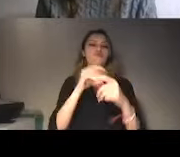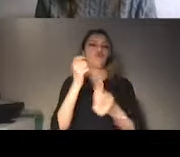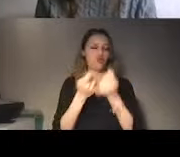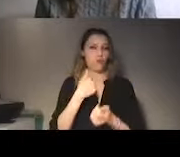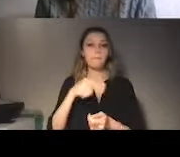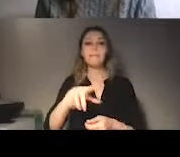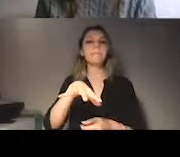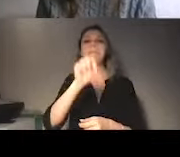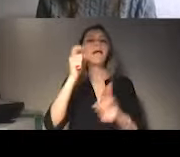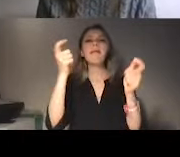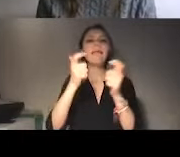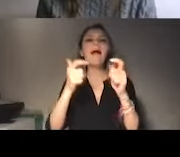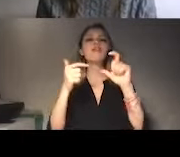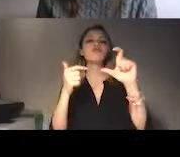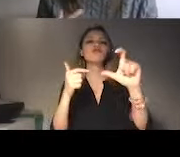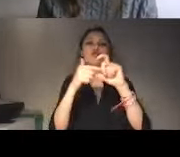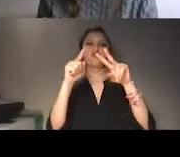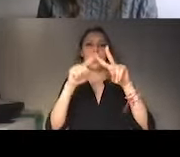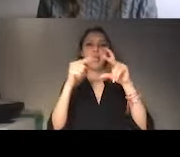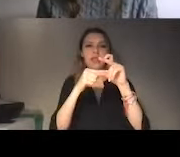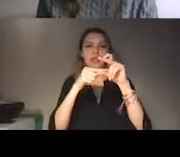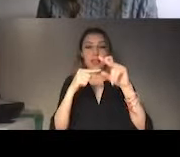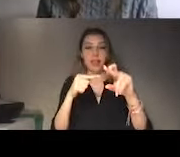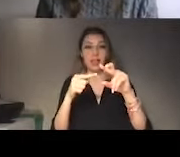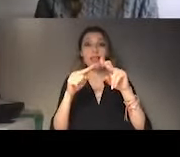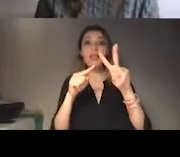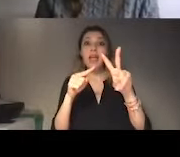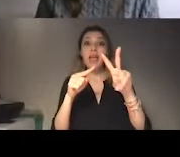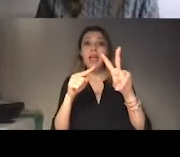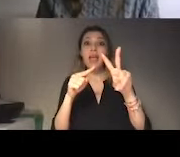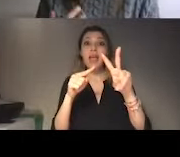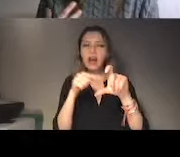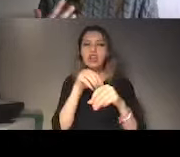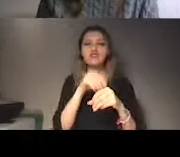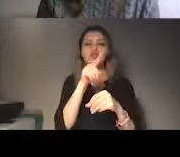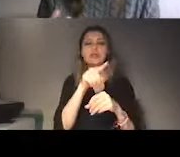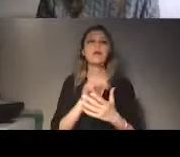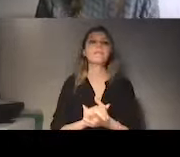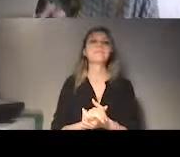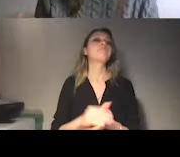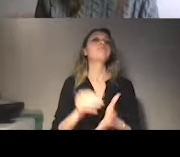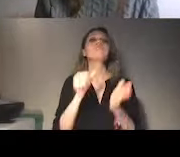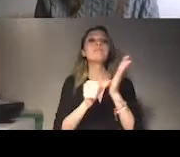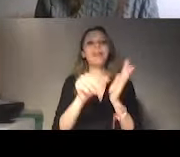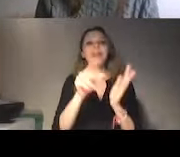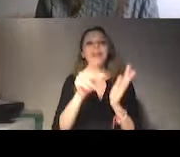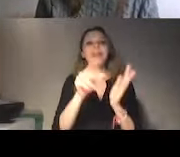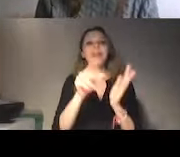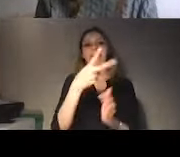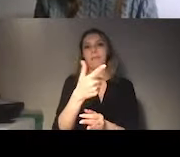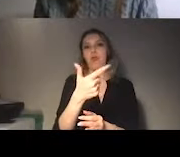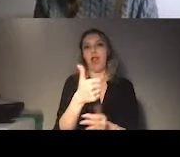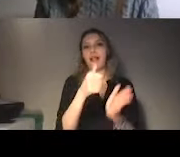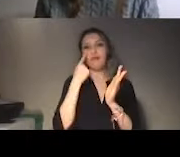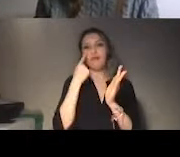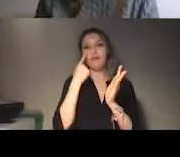mechanism was created back in 2006. And the idea of our organization, let's